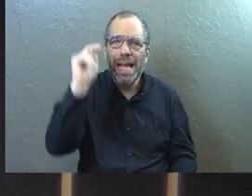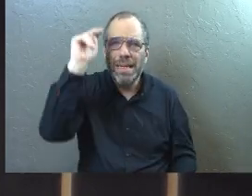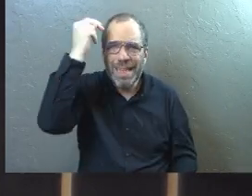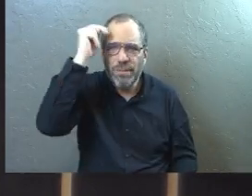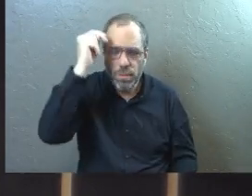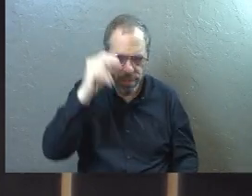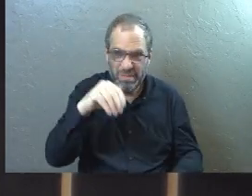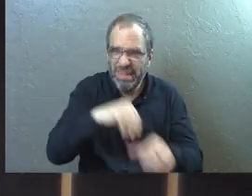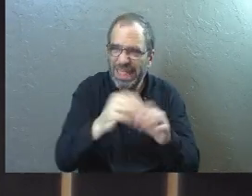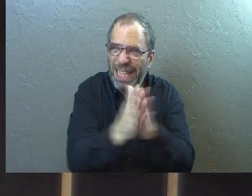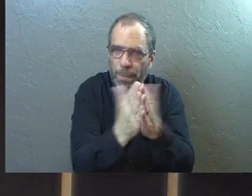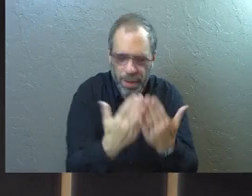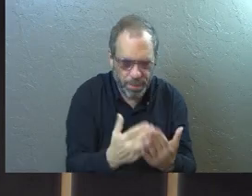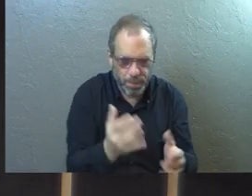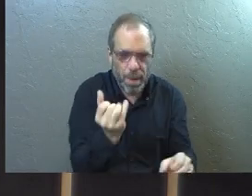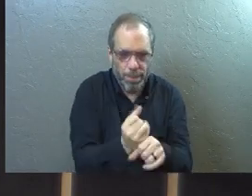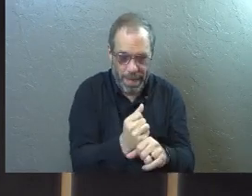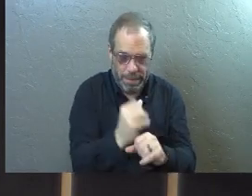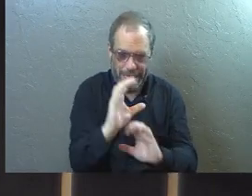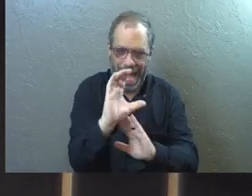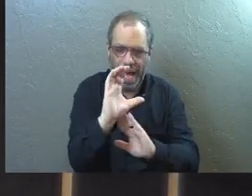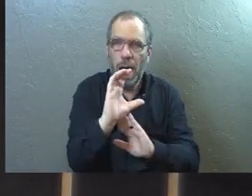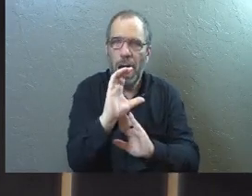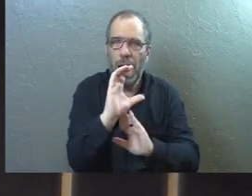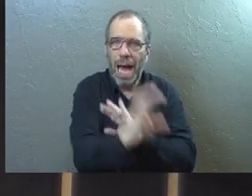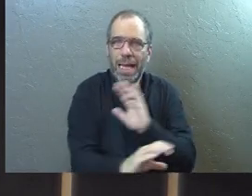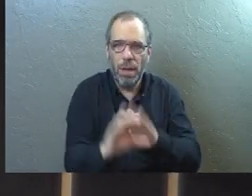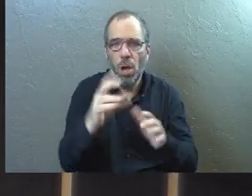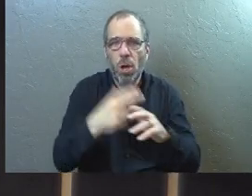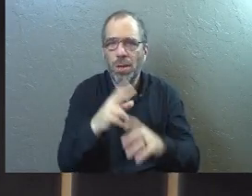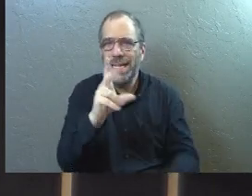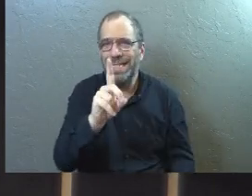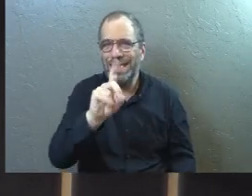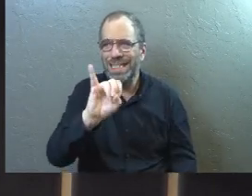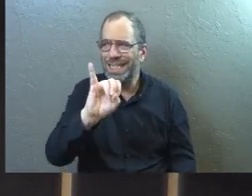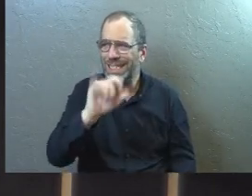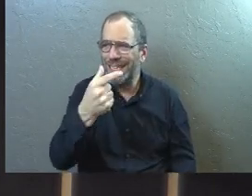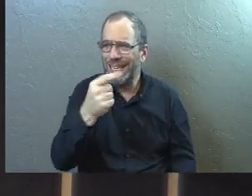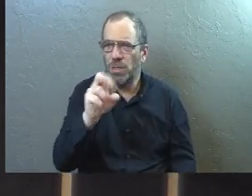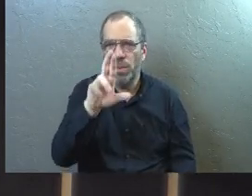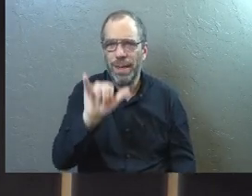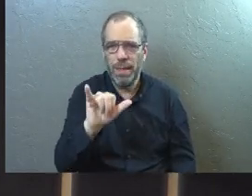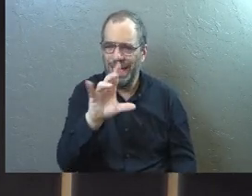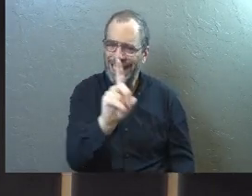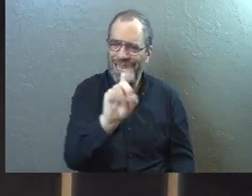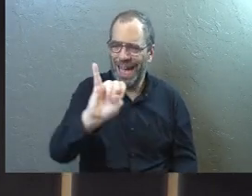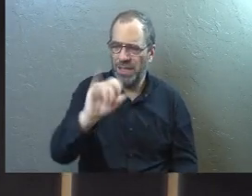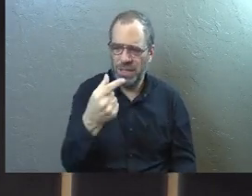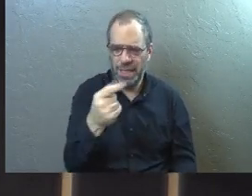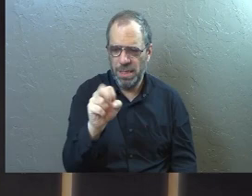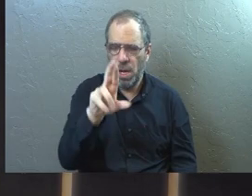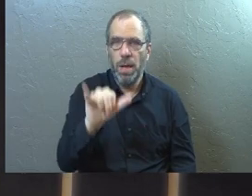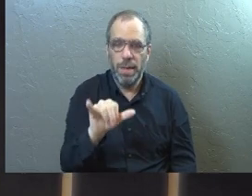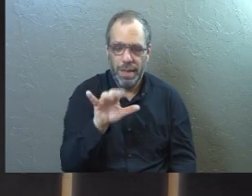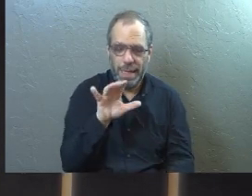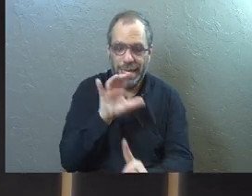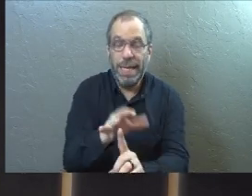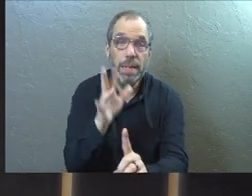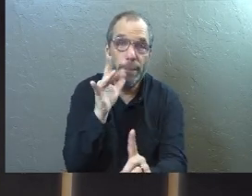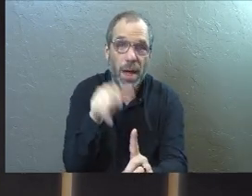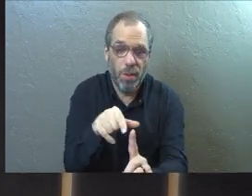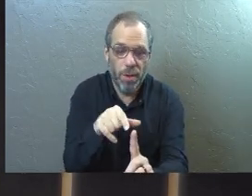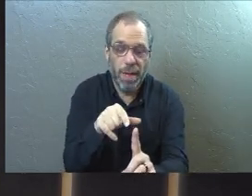is the book. He creates a character called Diggory. And Diggory has a mom.